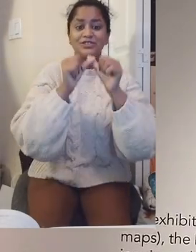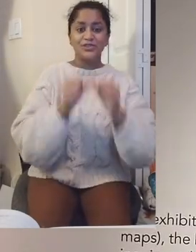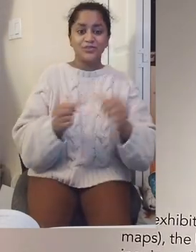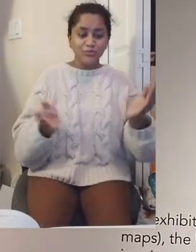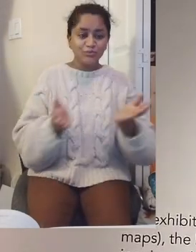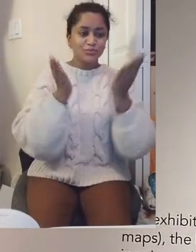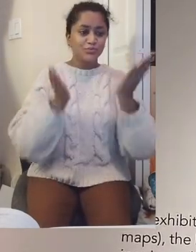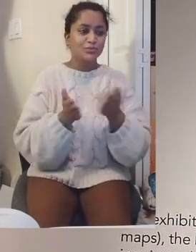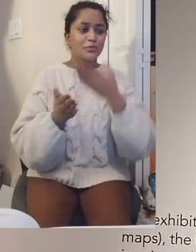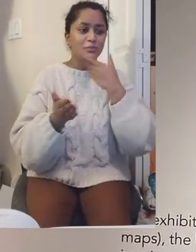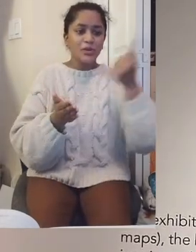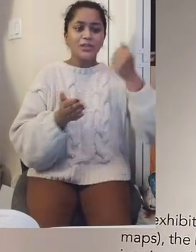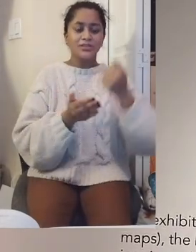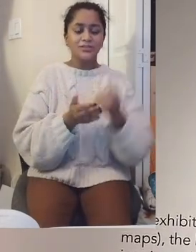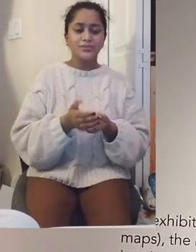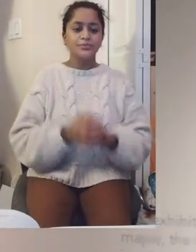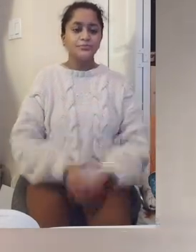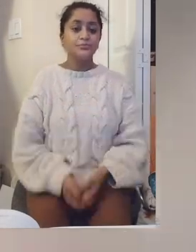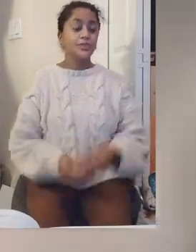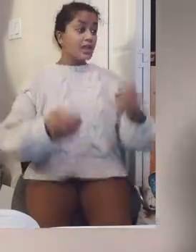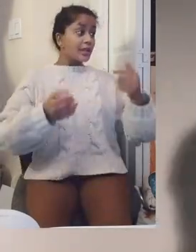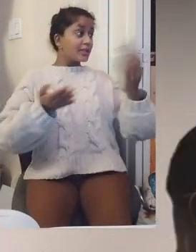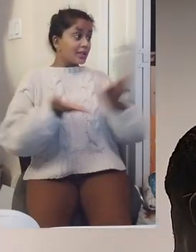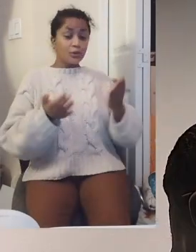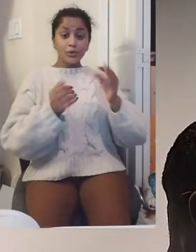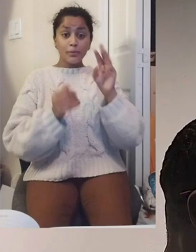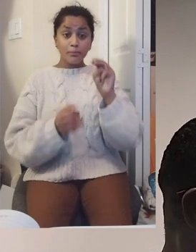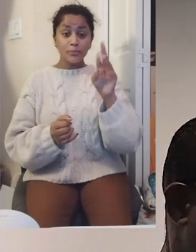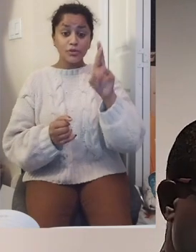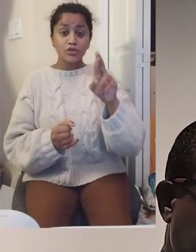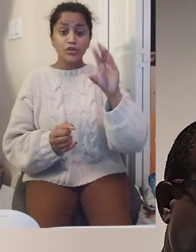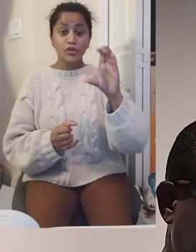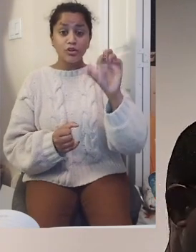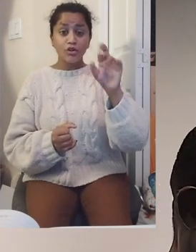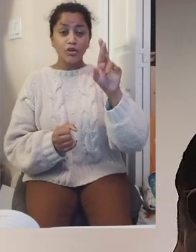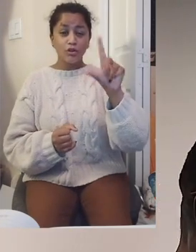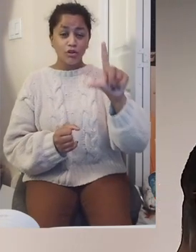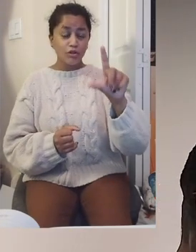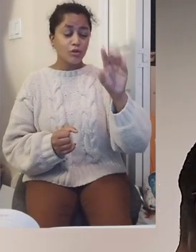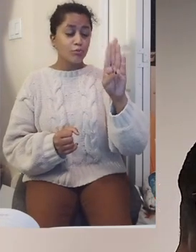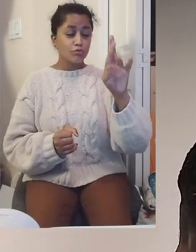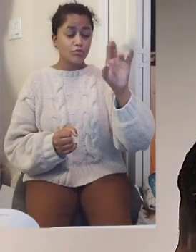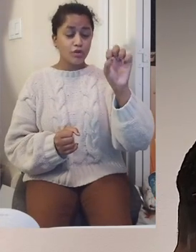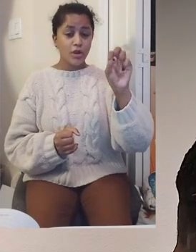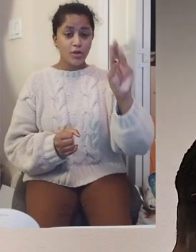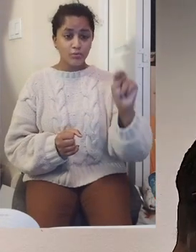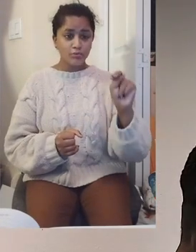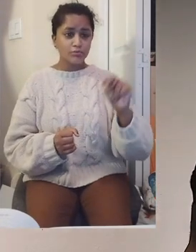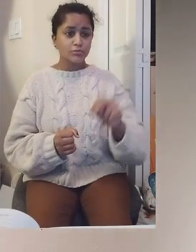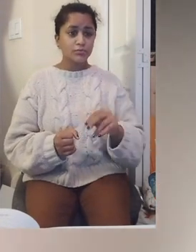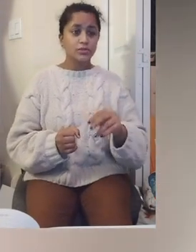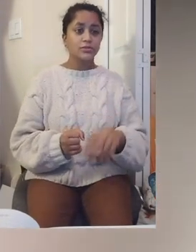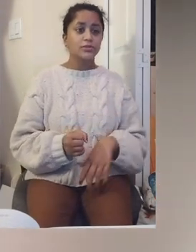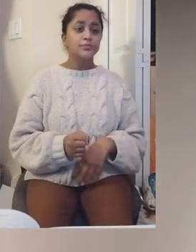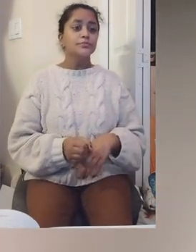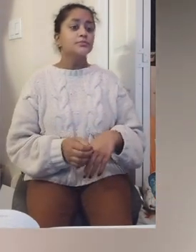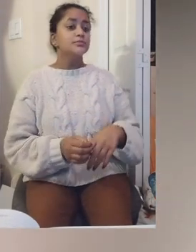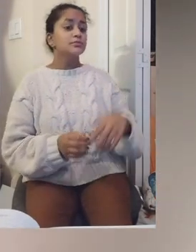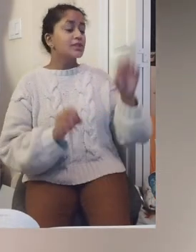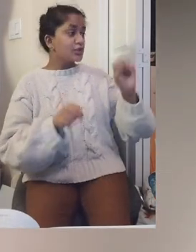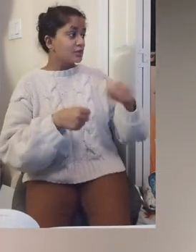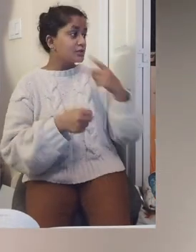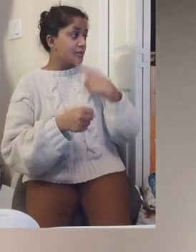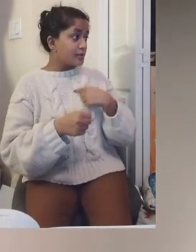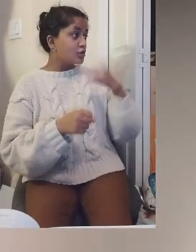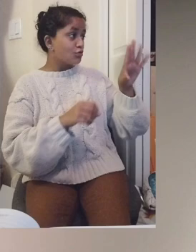If anybody better, keep it up and do stuff, okay? So here is Mr. Carl Brown. Can you please tell us you're all